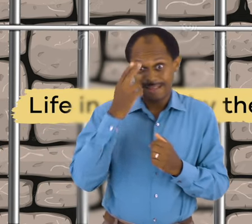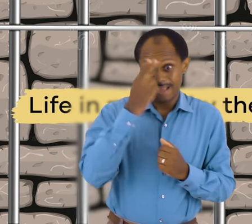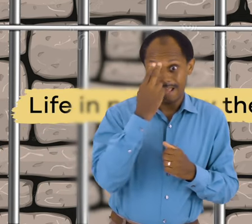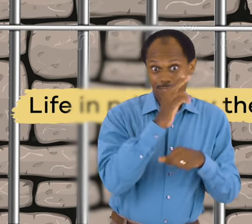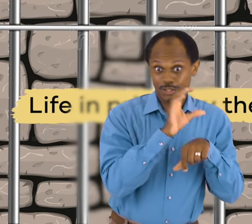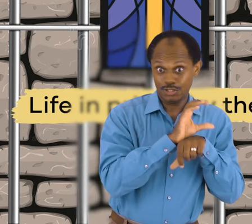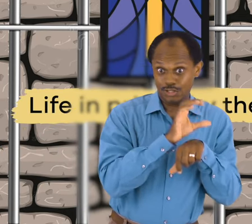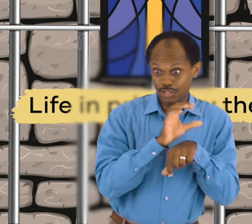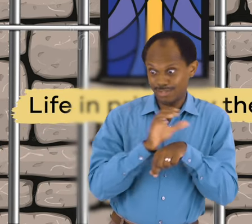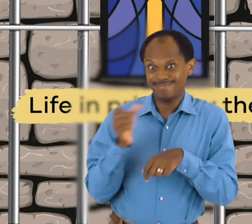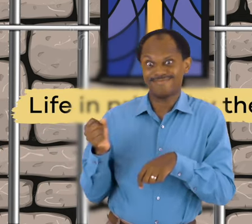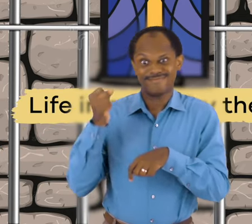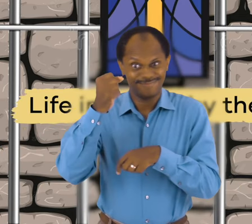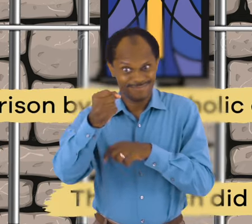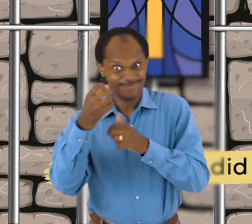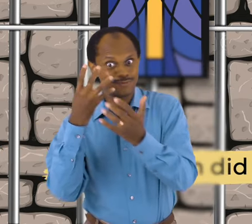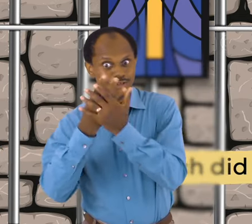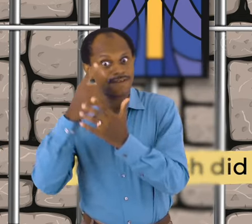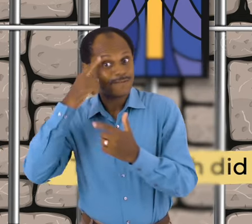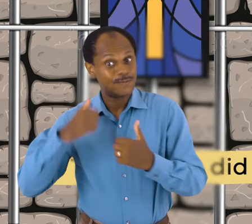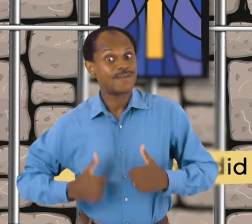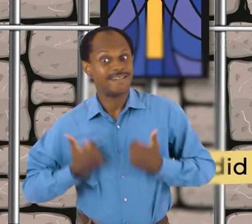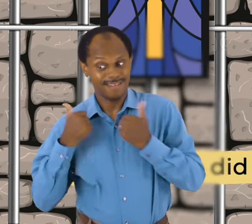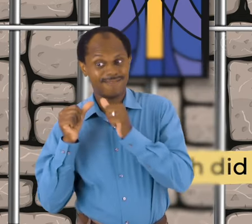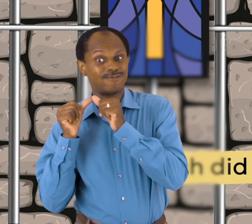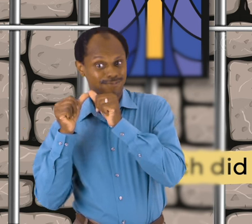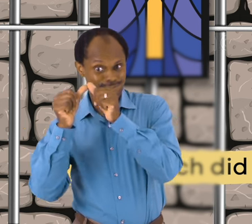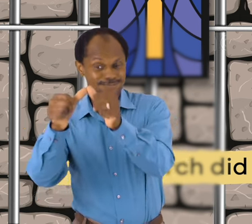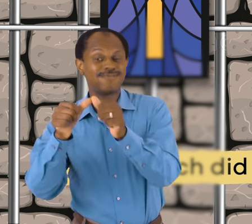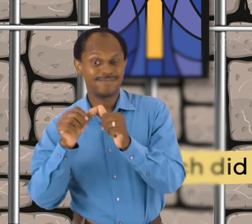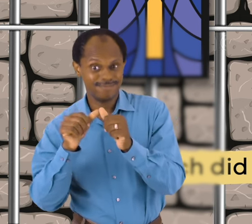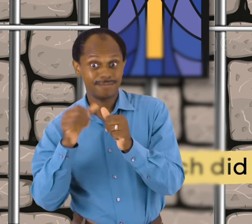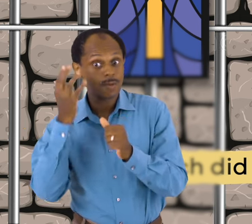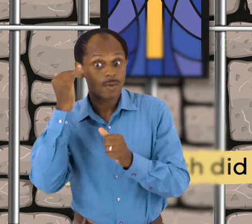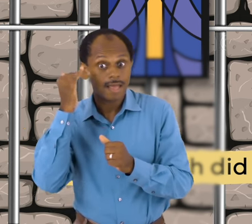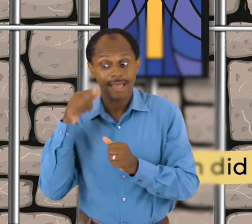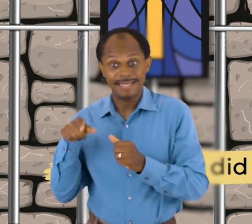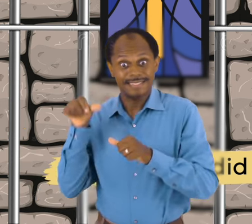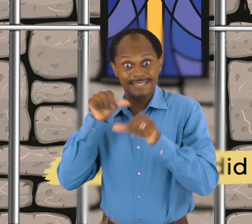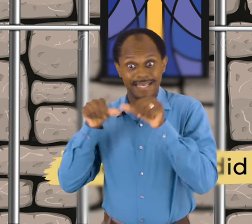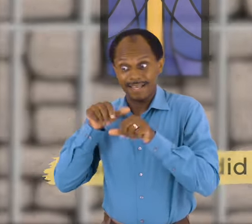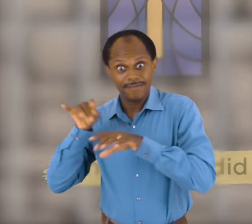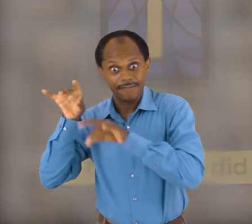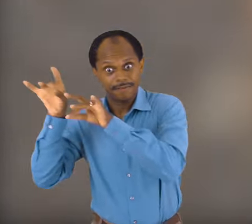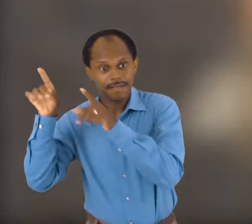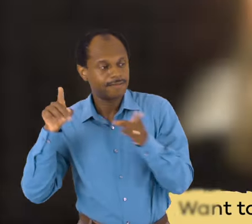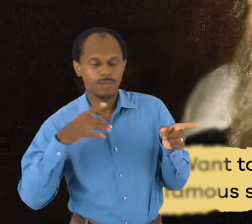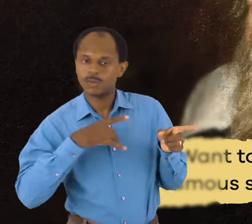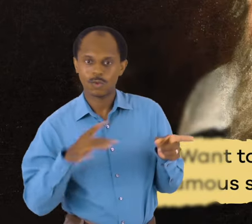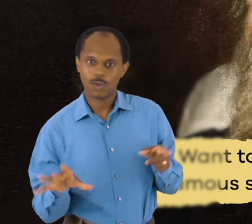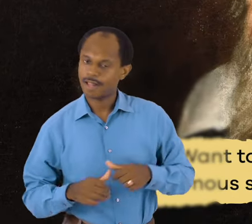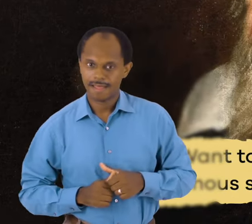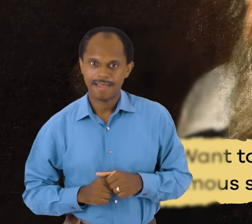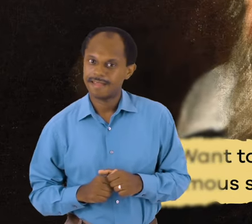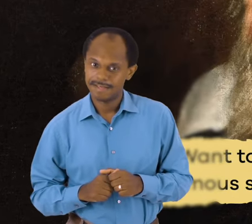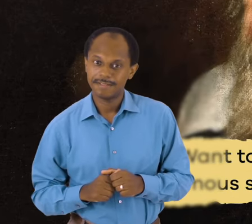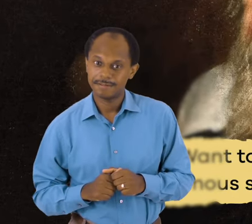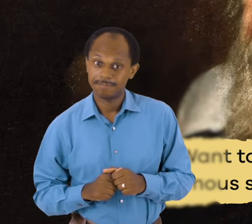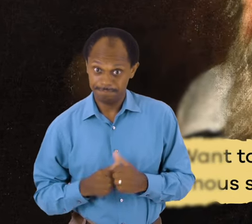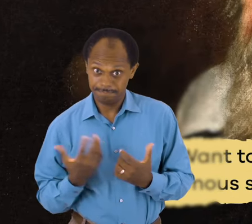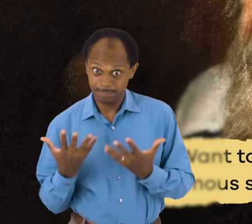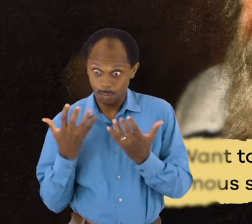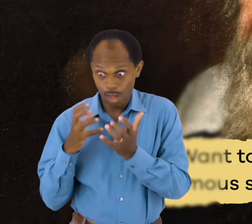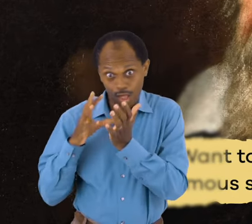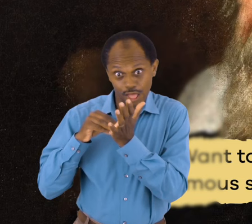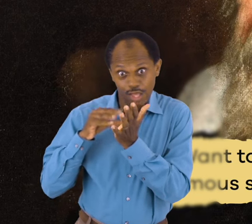prison by the Catholic Church because it did not like his scientific discoveries. Want to learn even